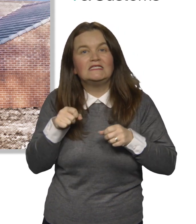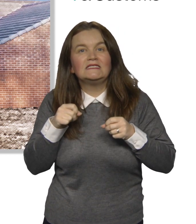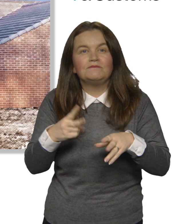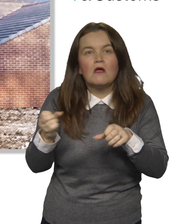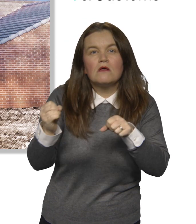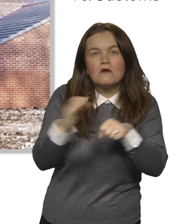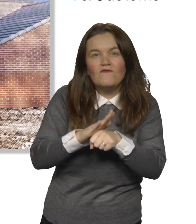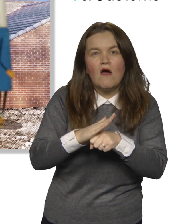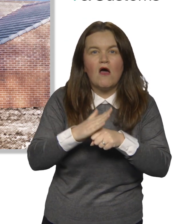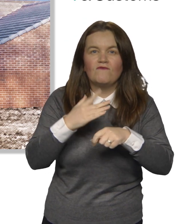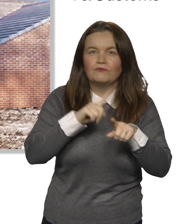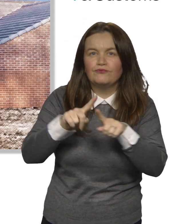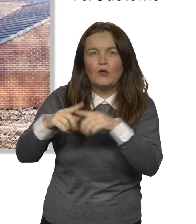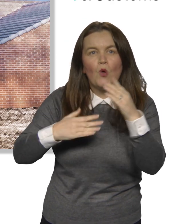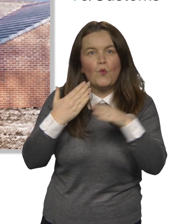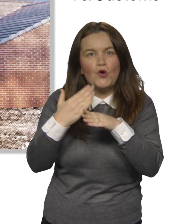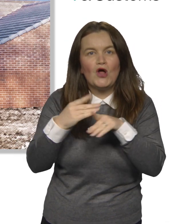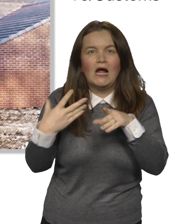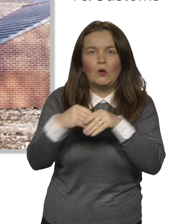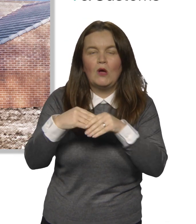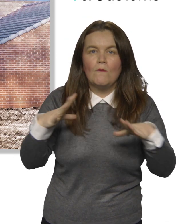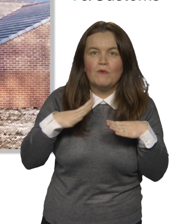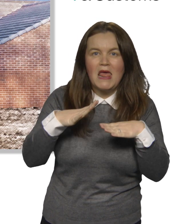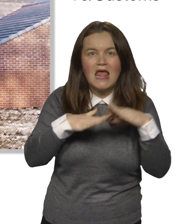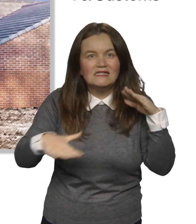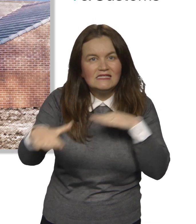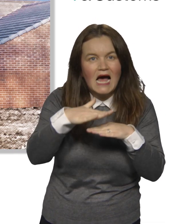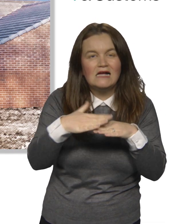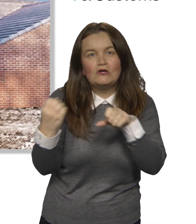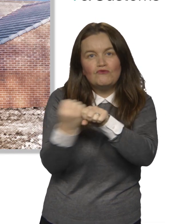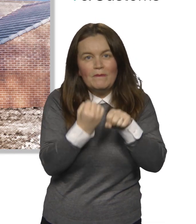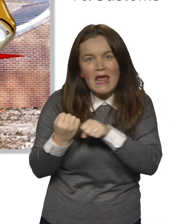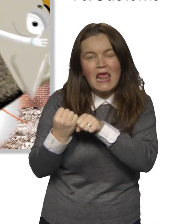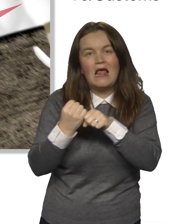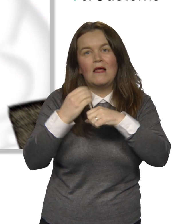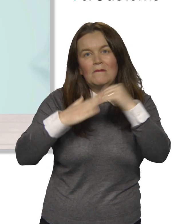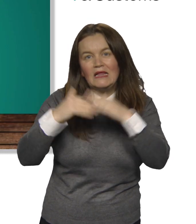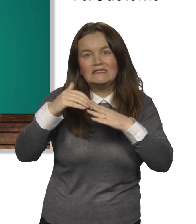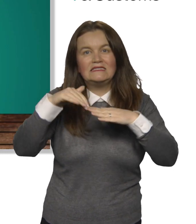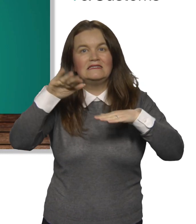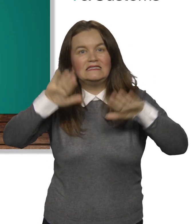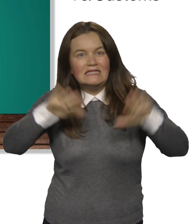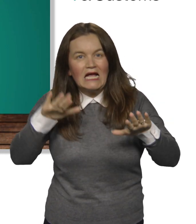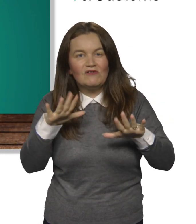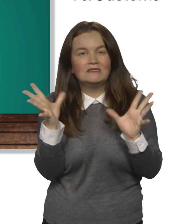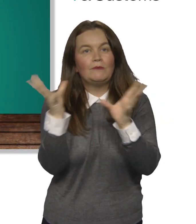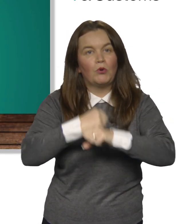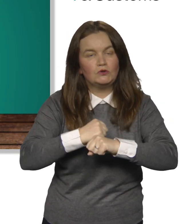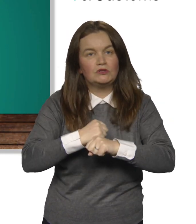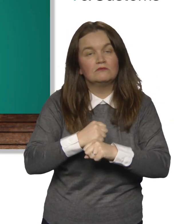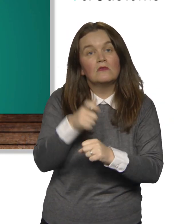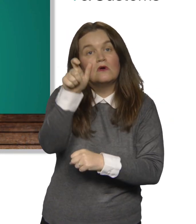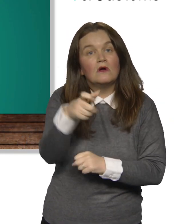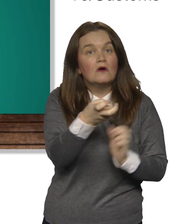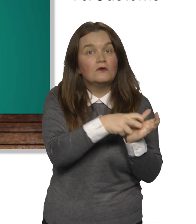including preparing the site, repair work, building, decorating and demolition. A